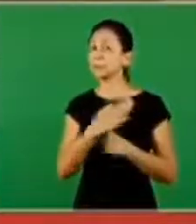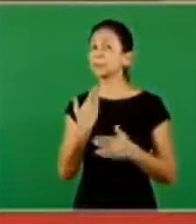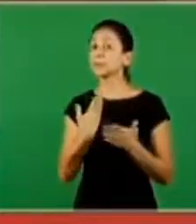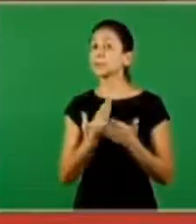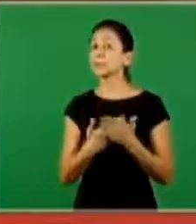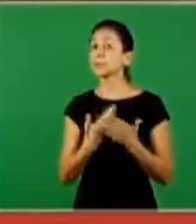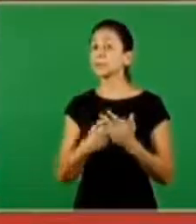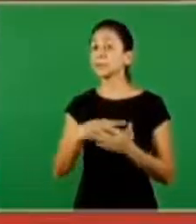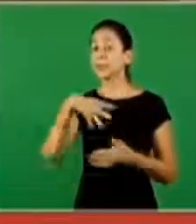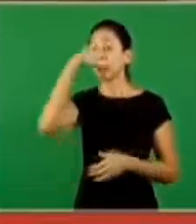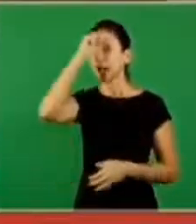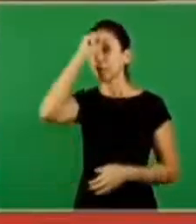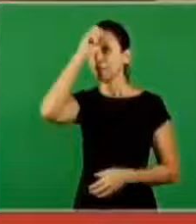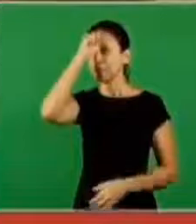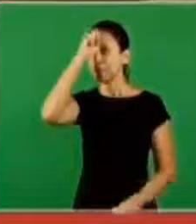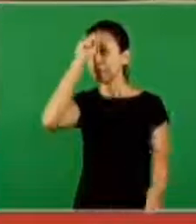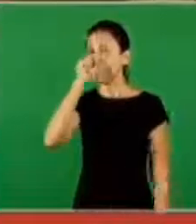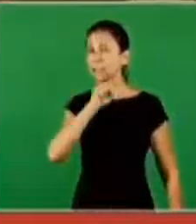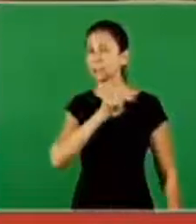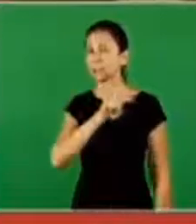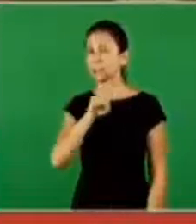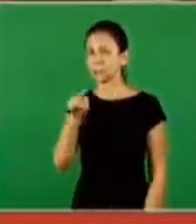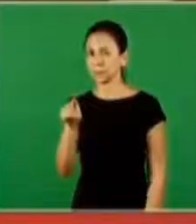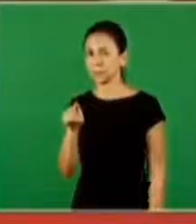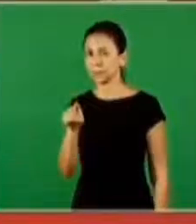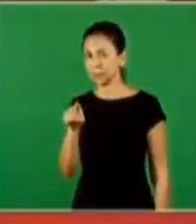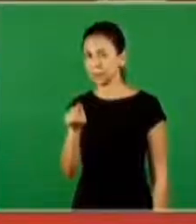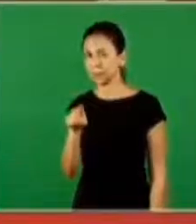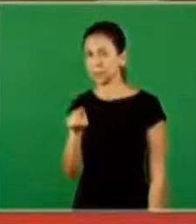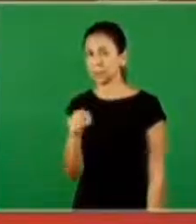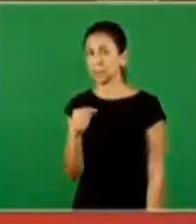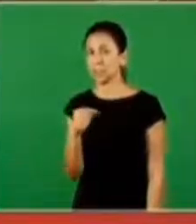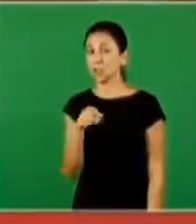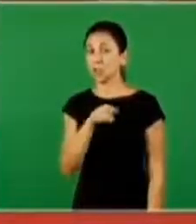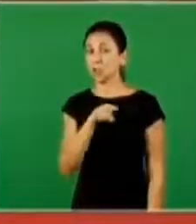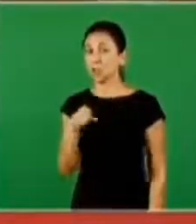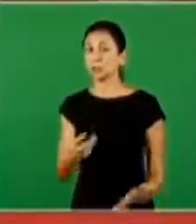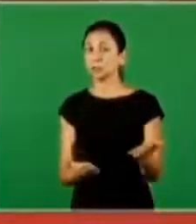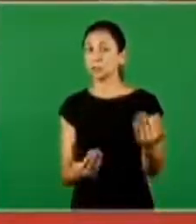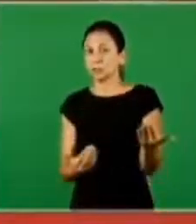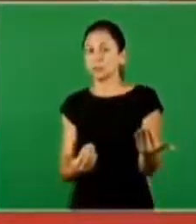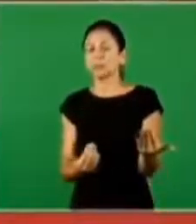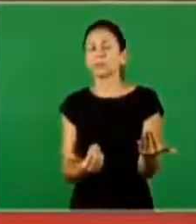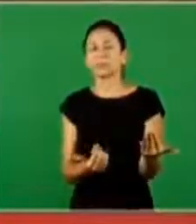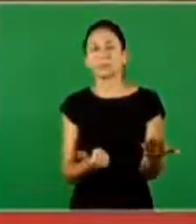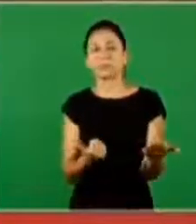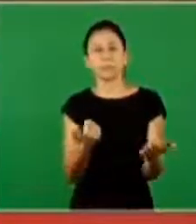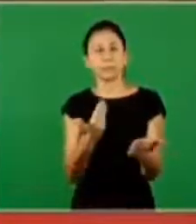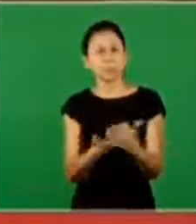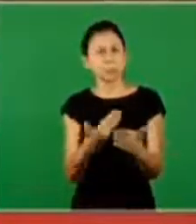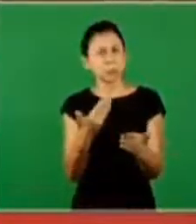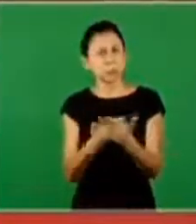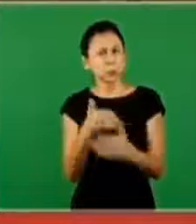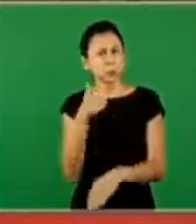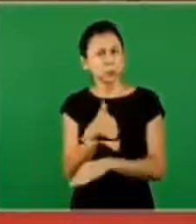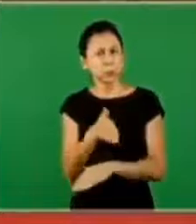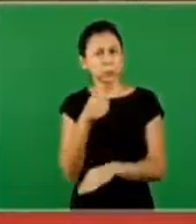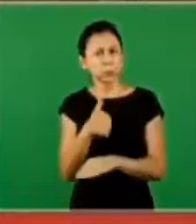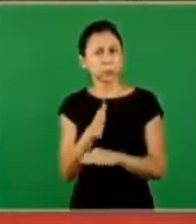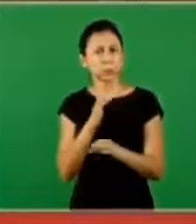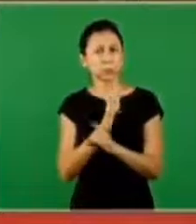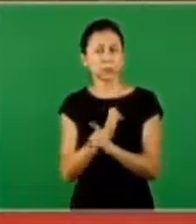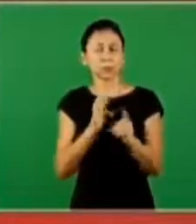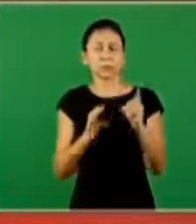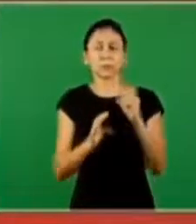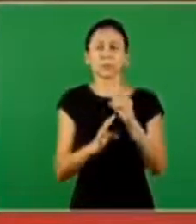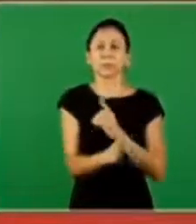and who is going to Sunday schools are getting better than pastors. I'm very afraid of youth that goes